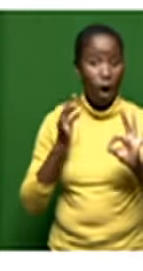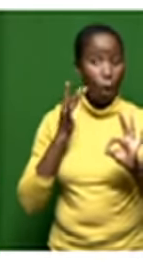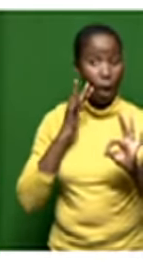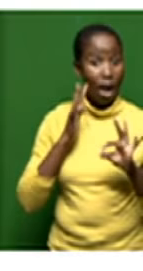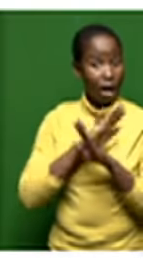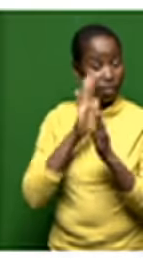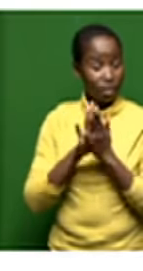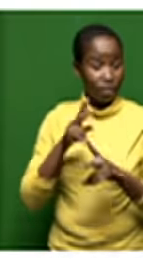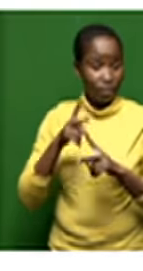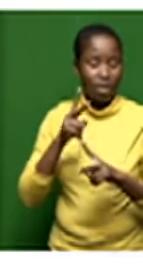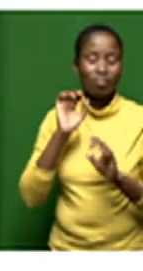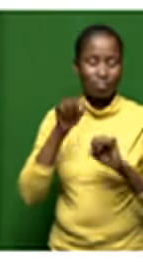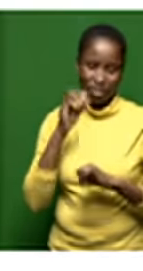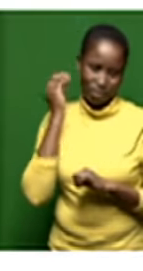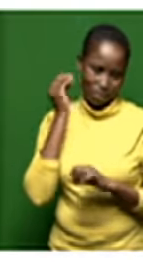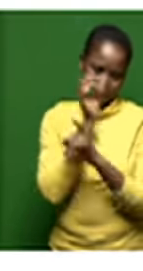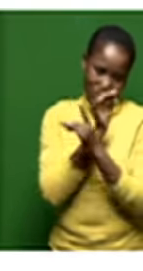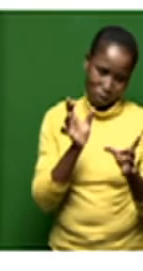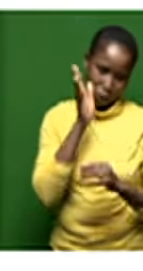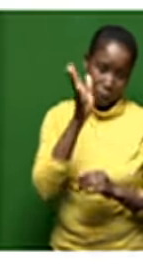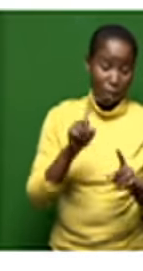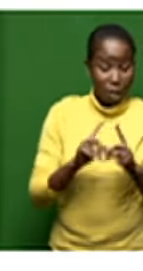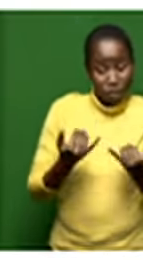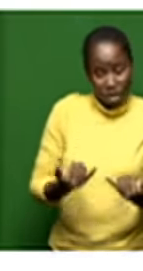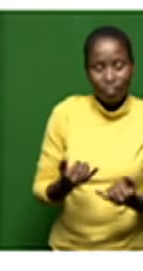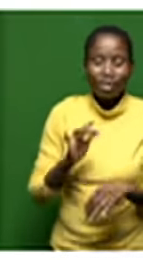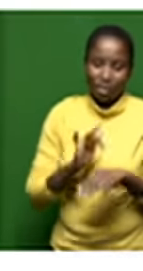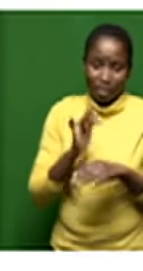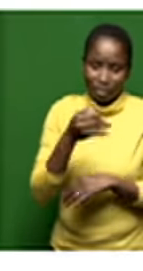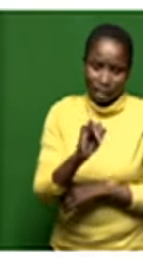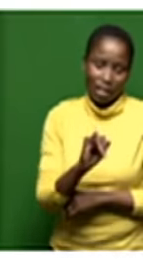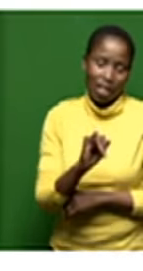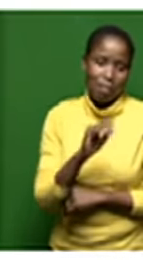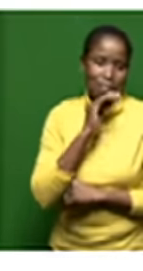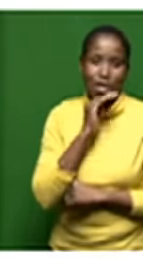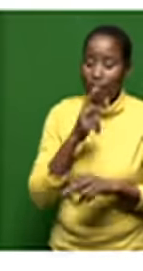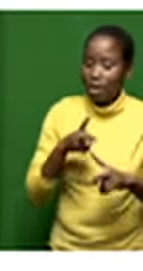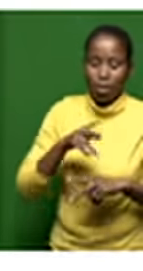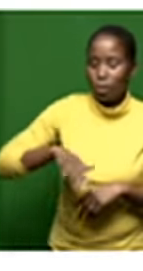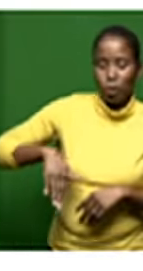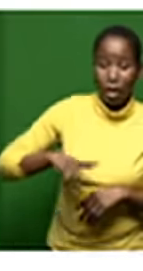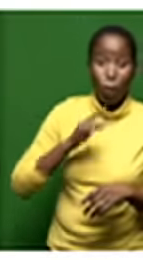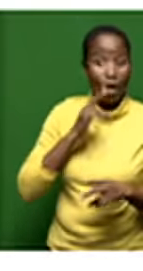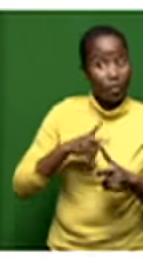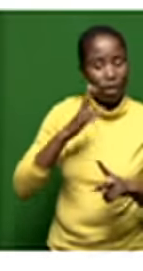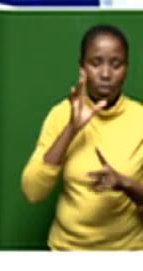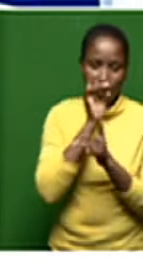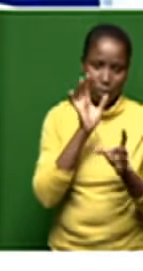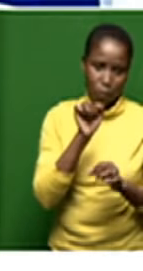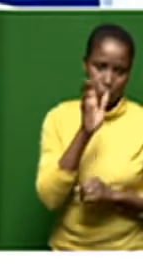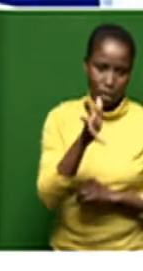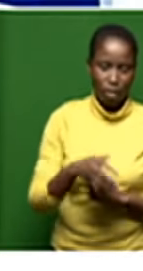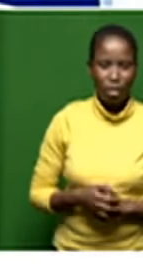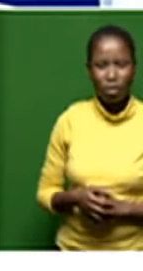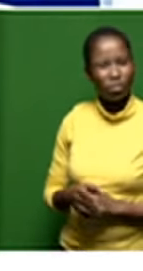shared but at this stage we believe that it's much more commercial sensitive information that we're still working on on the business side of but